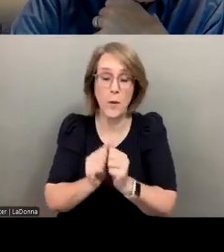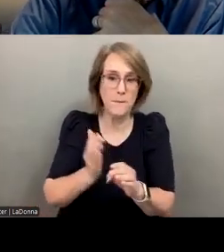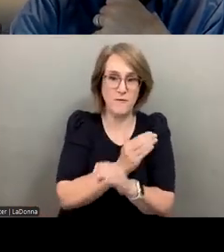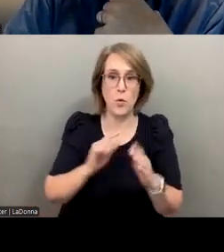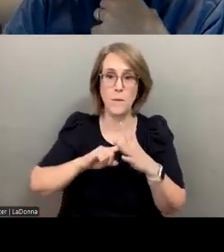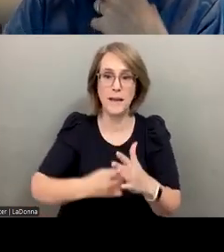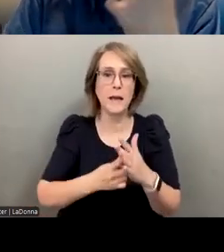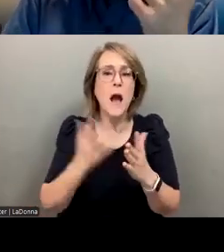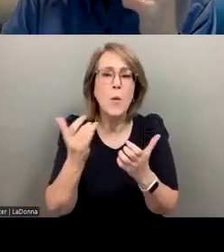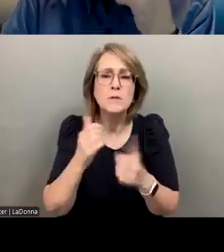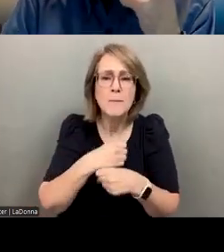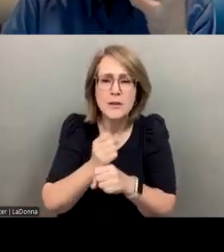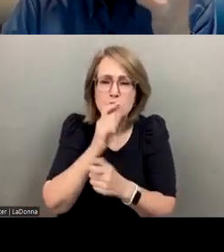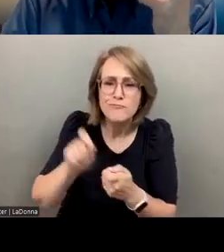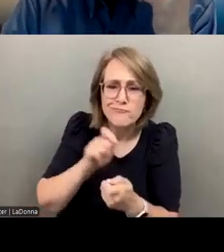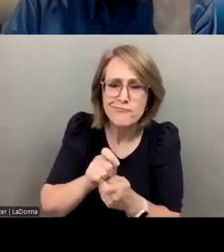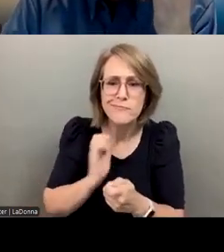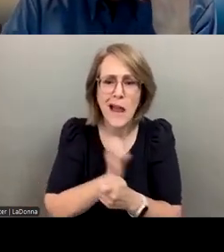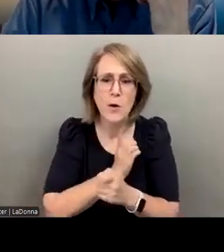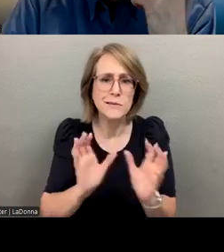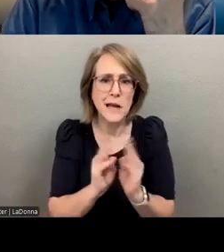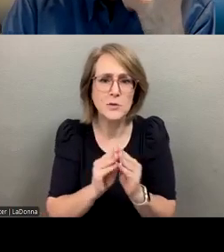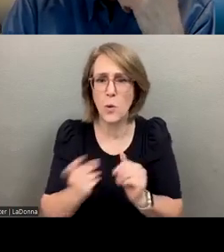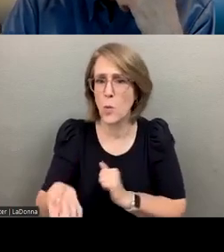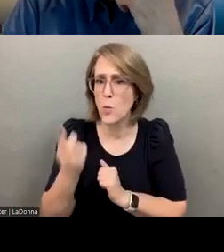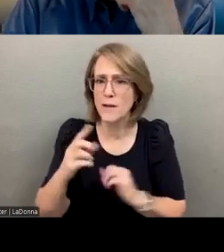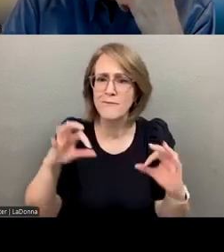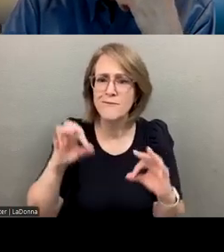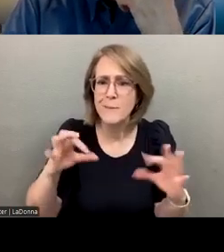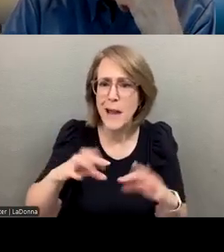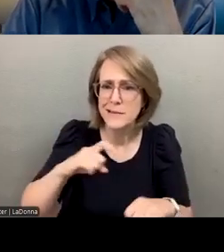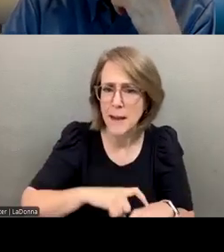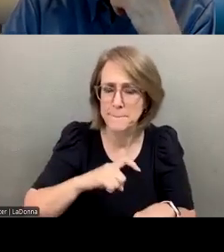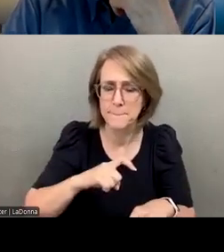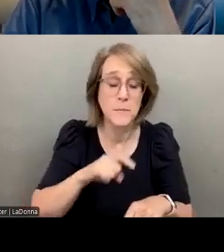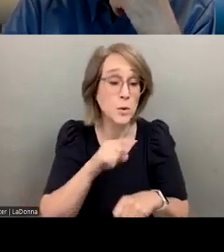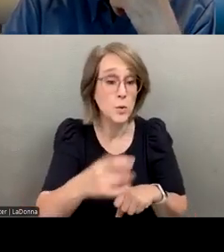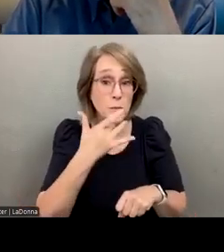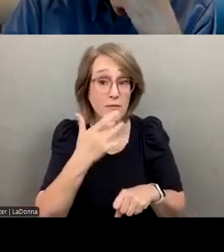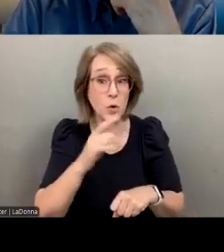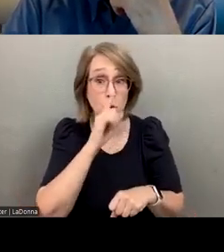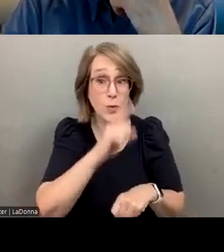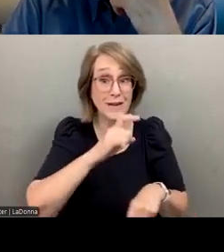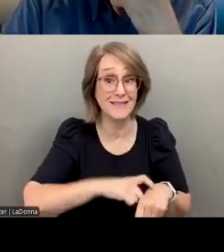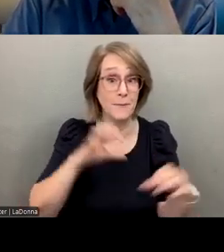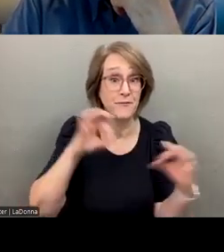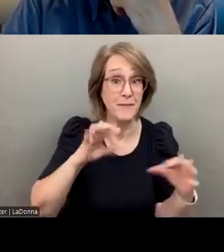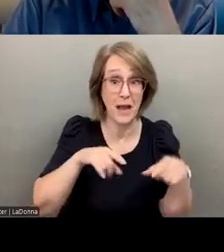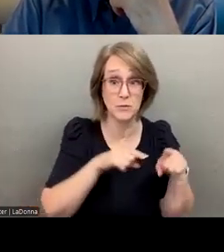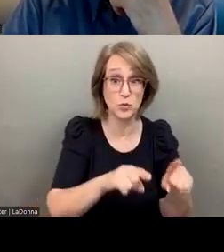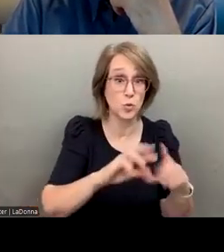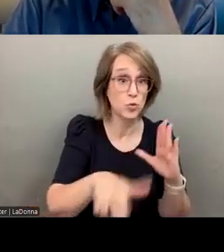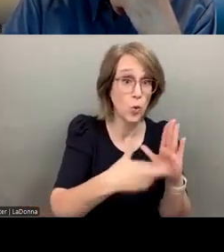questions to tailor our session. One, feedback timing. Would you prefer real-time feedback during the role play